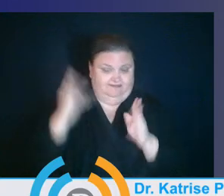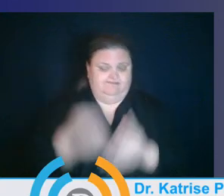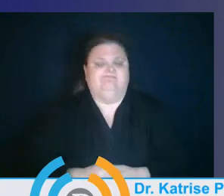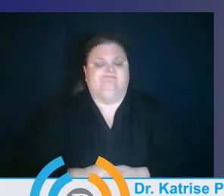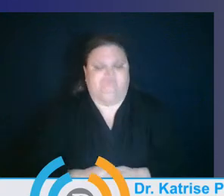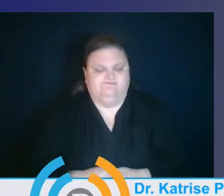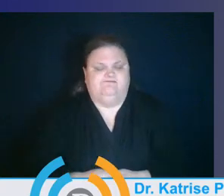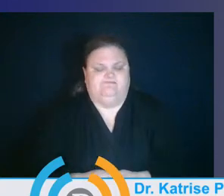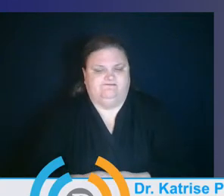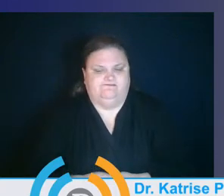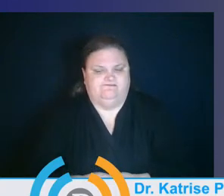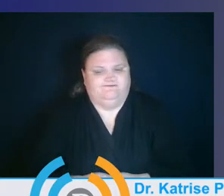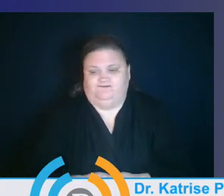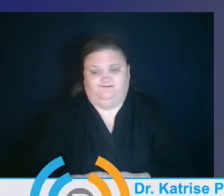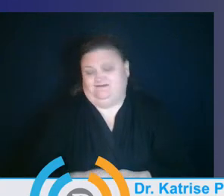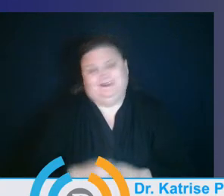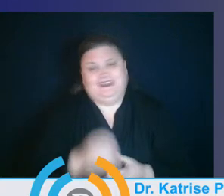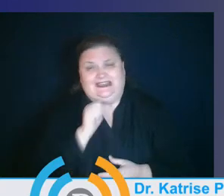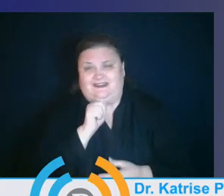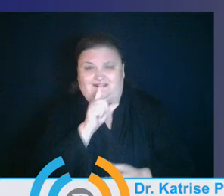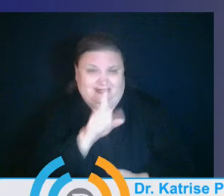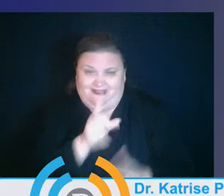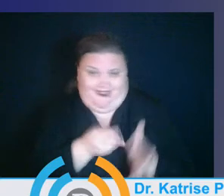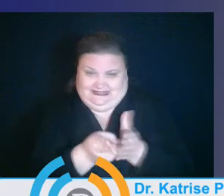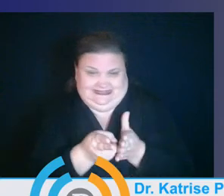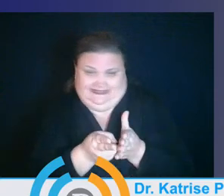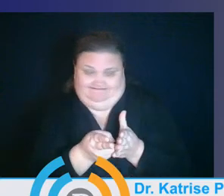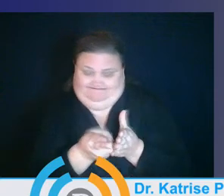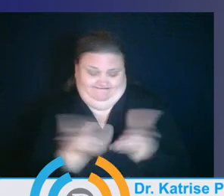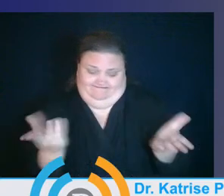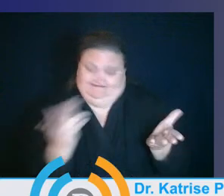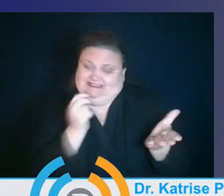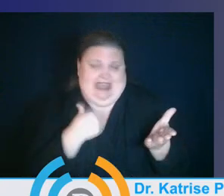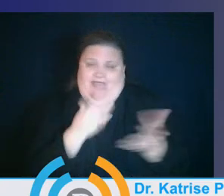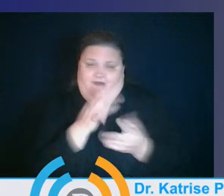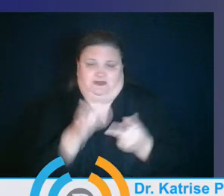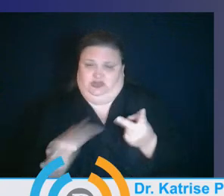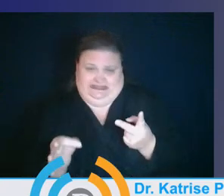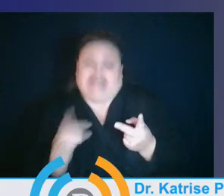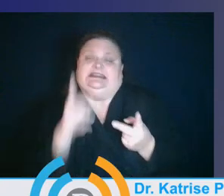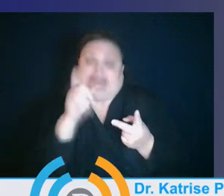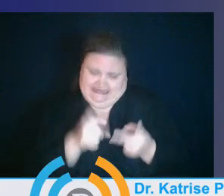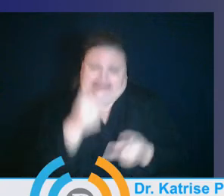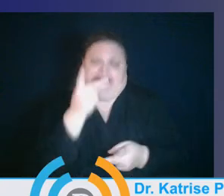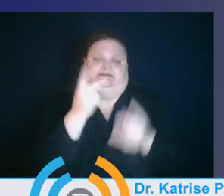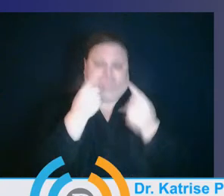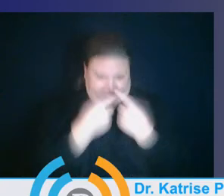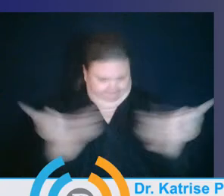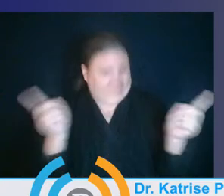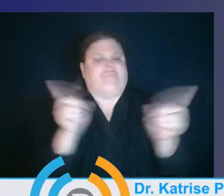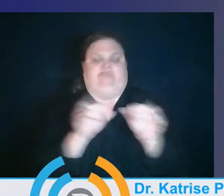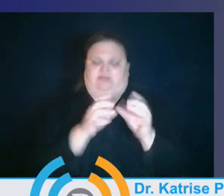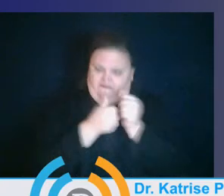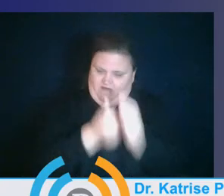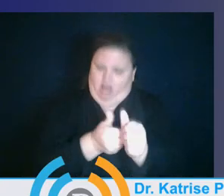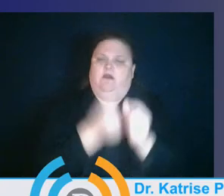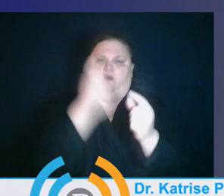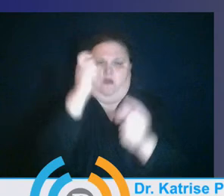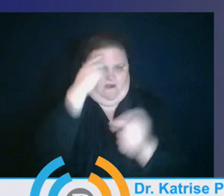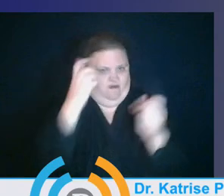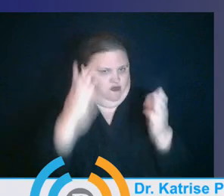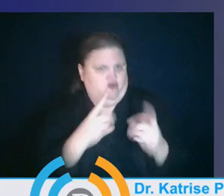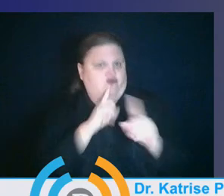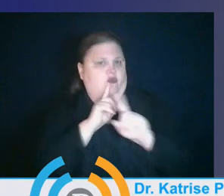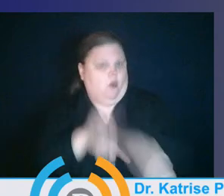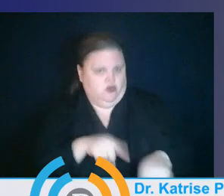We did not have that option, right? We were also on the stay home, save lives order from our governor. And since then,